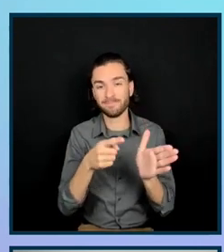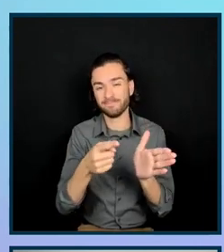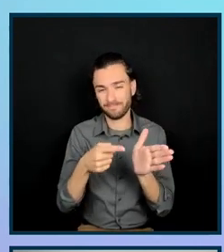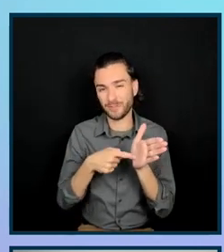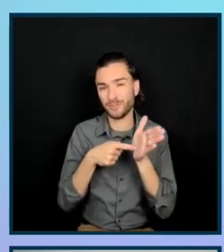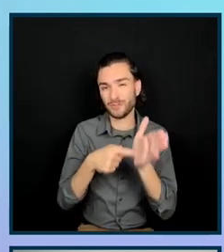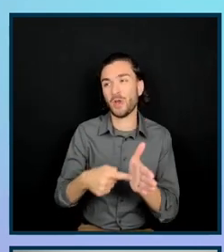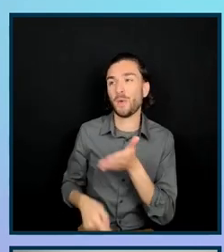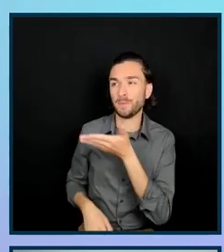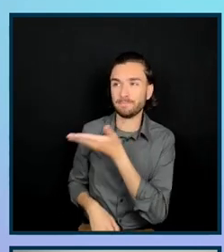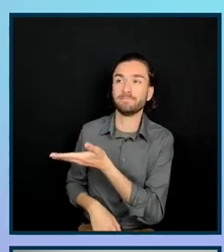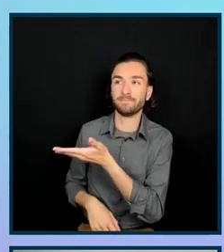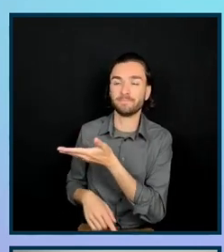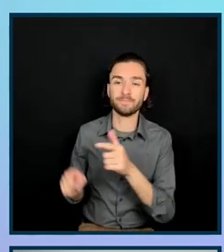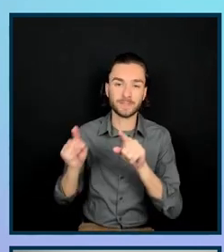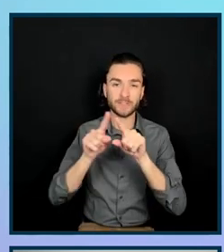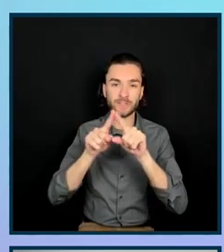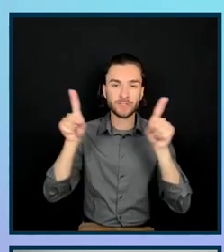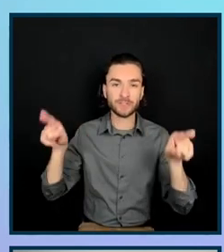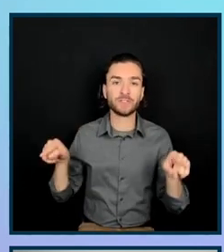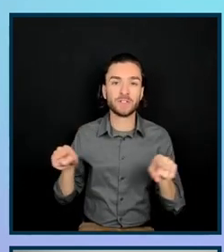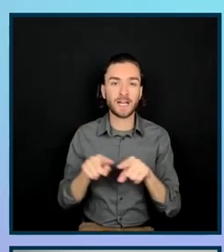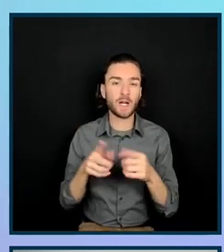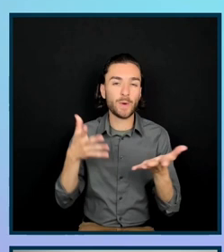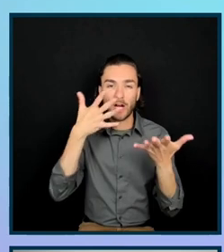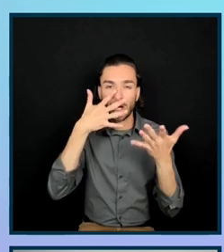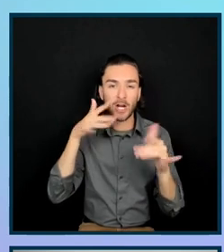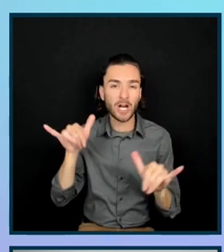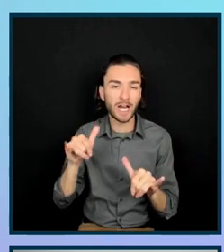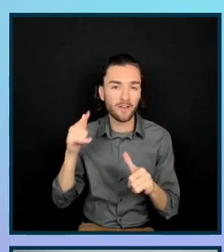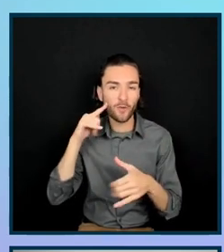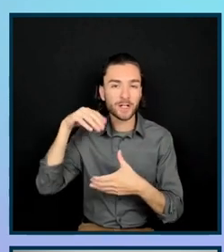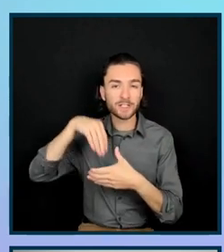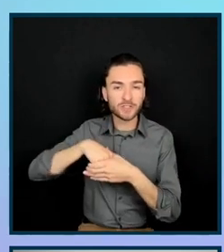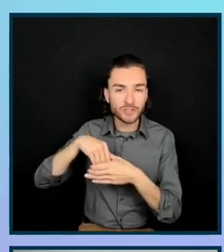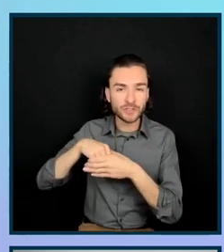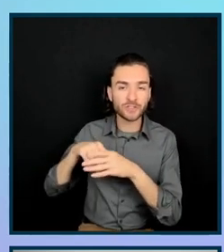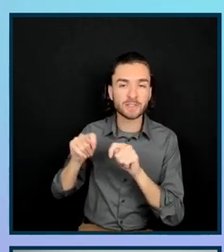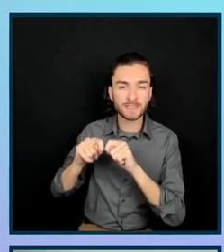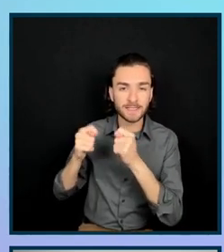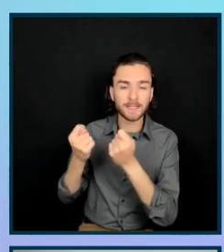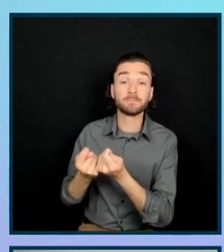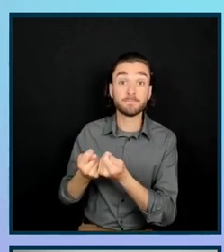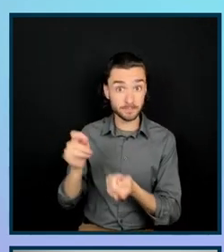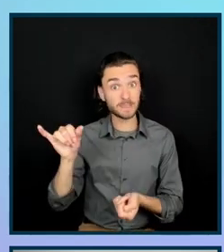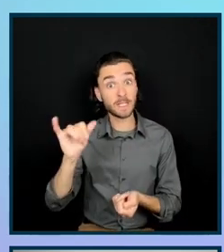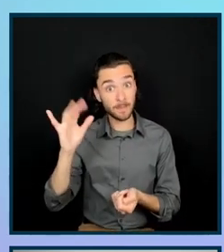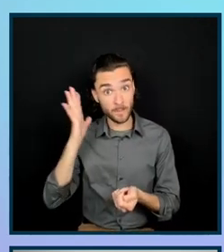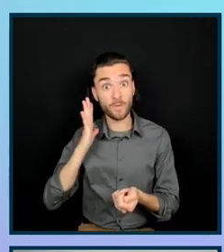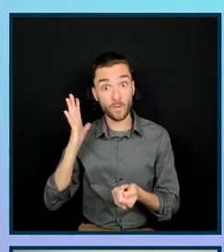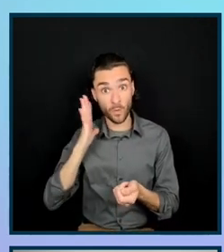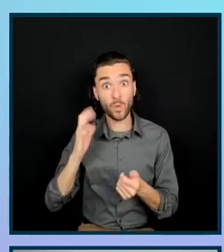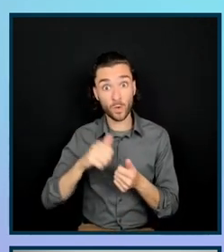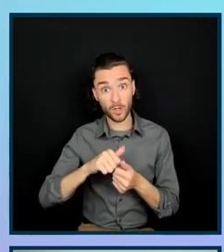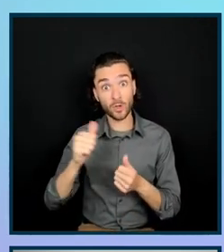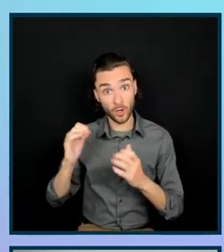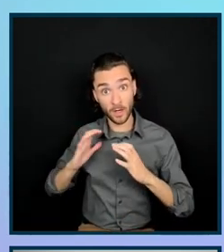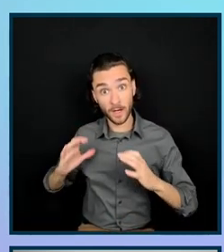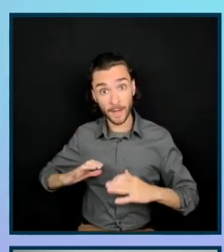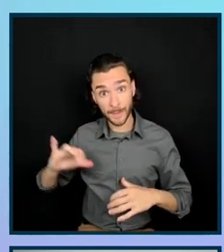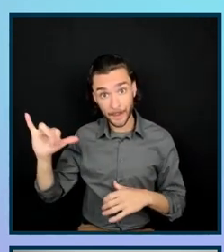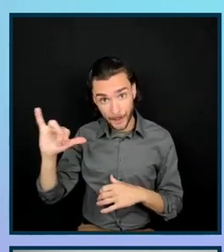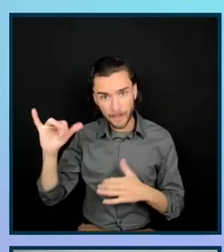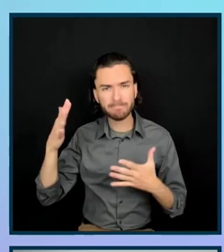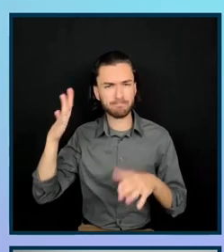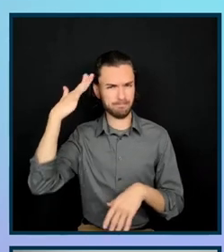hand side of your screen, some of the information that we provide to our internal team. And we've also done this with lots of clients before. So we've had some time to